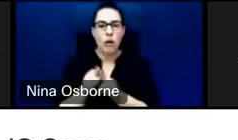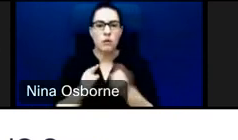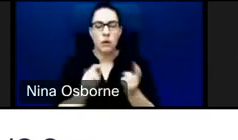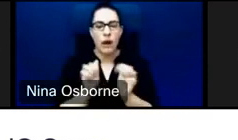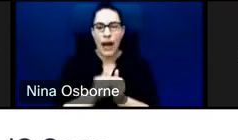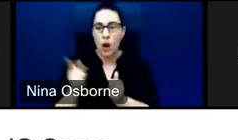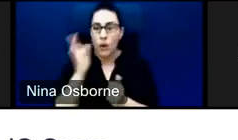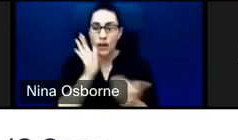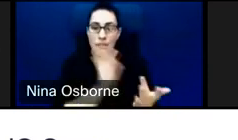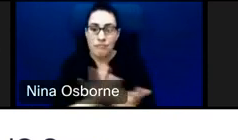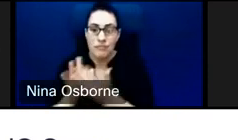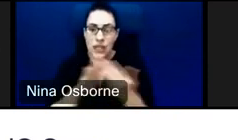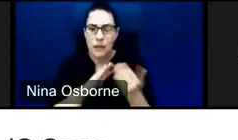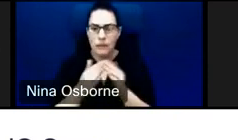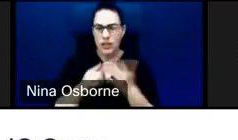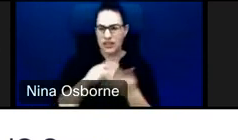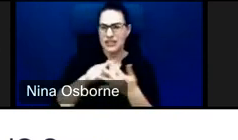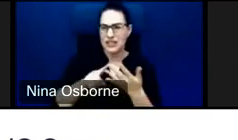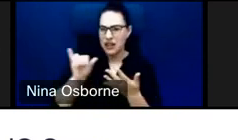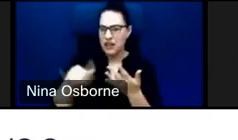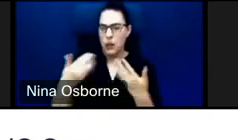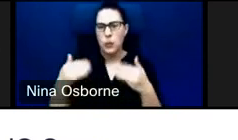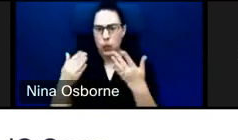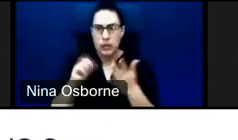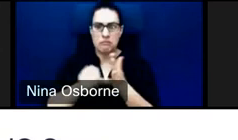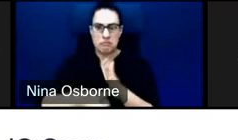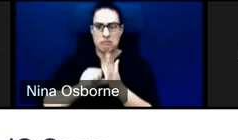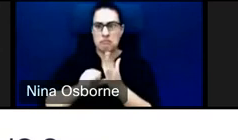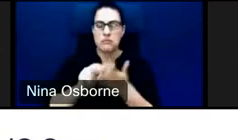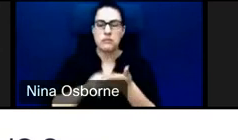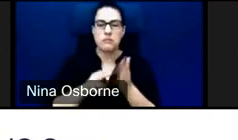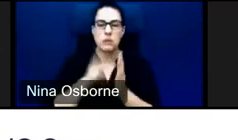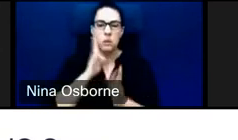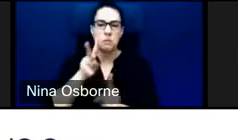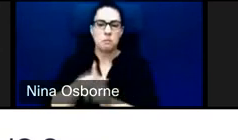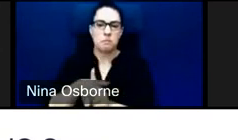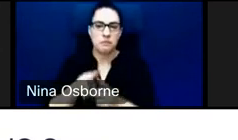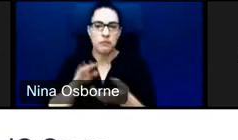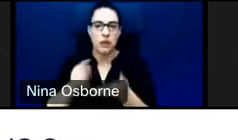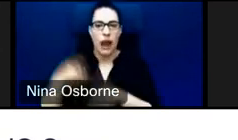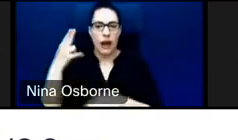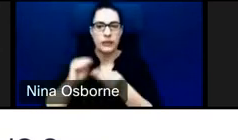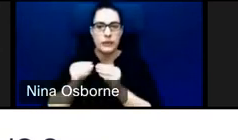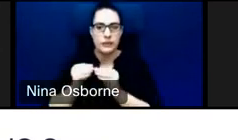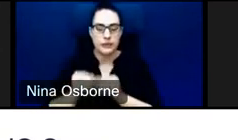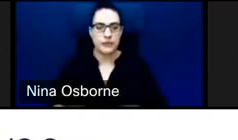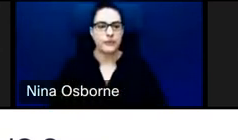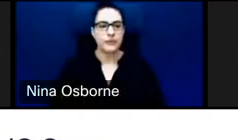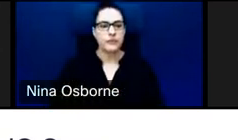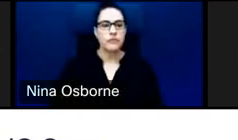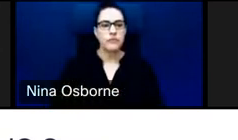points there. On the next level of assessment, we look at how relevant the impacts are in the to